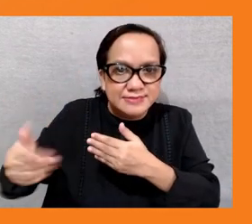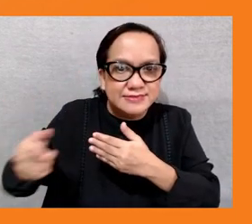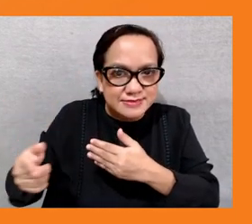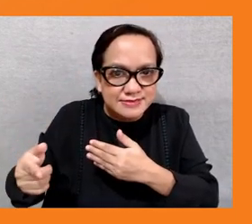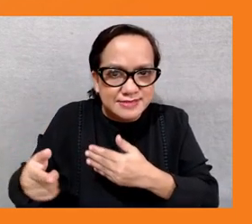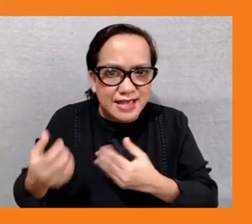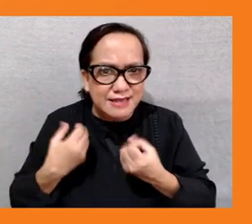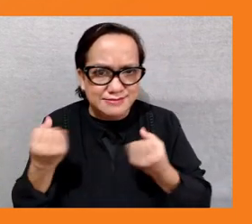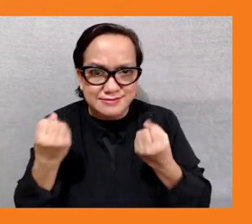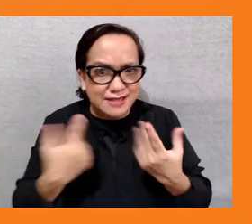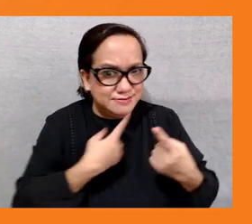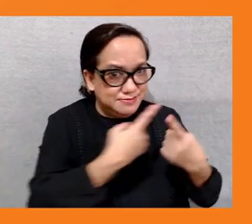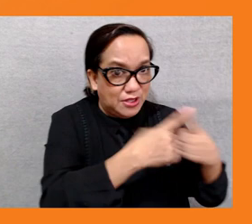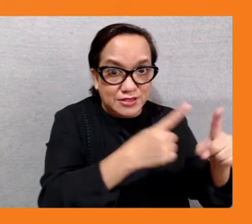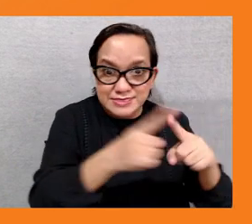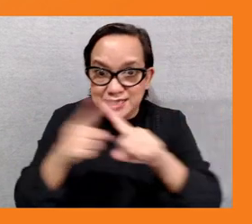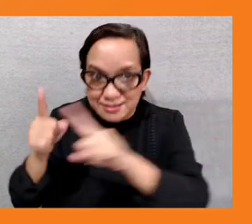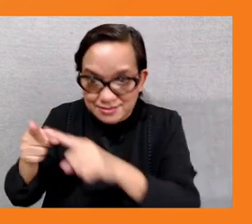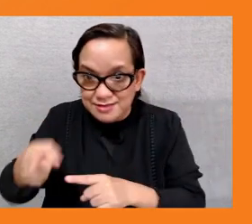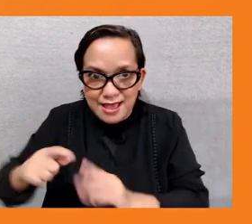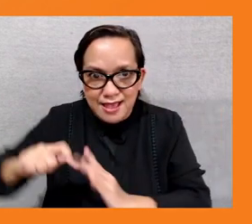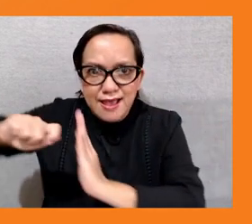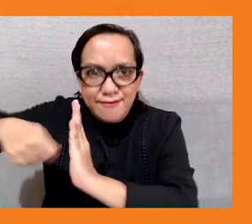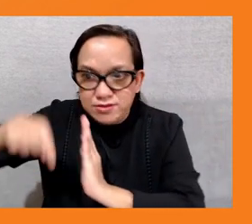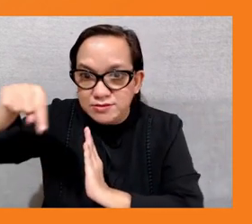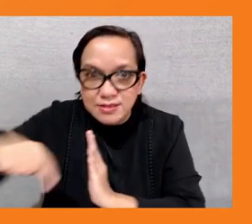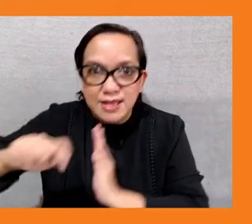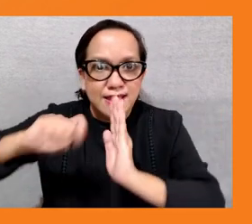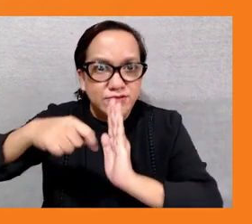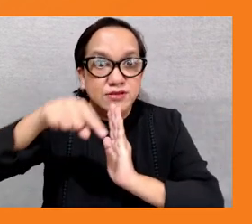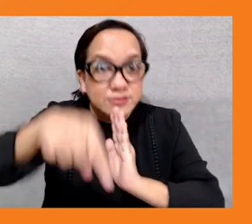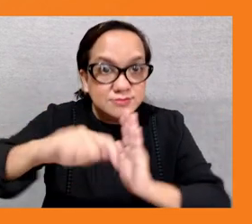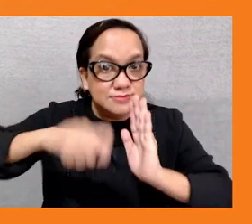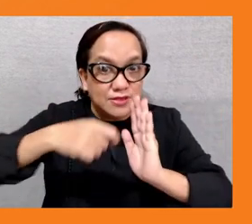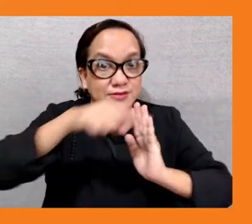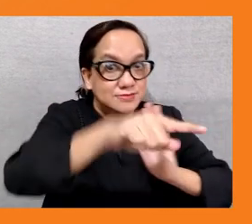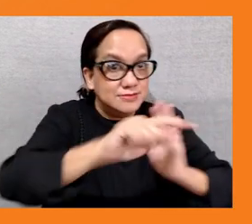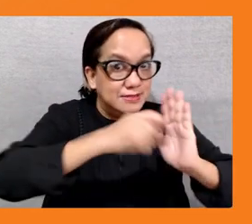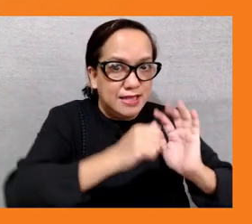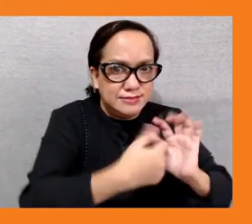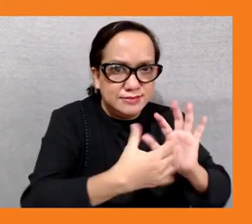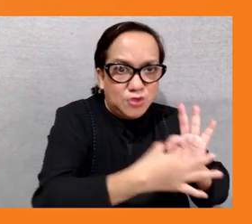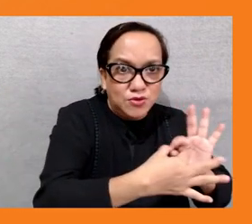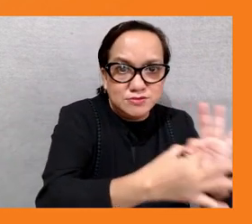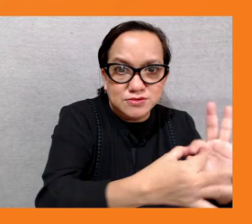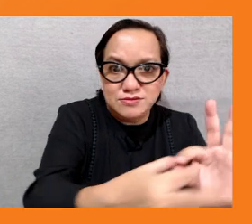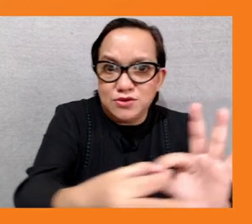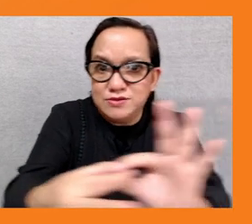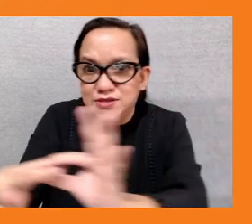those projects interact with each other and perhaps have a multiplier effect that needs to be taken into account